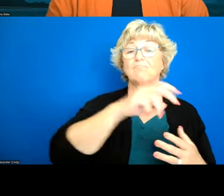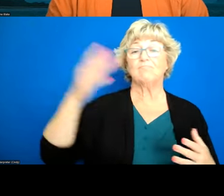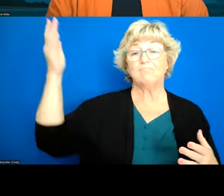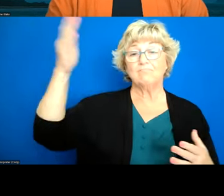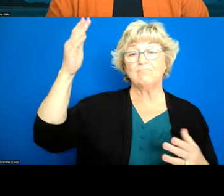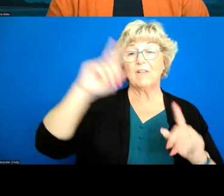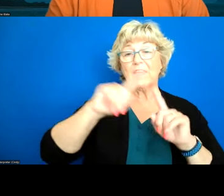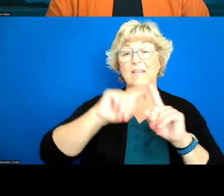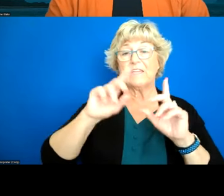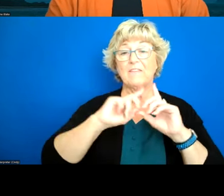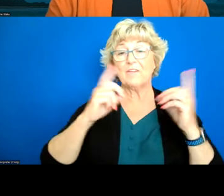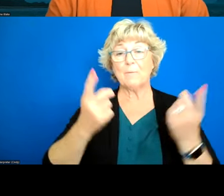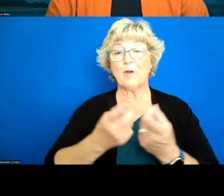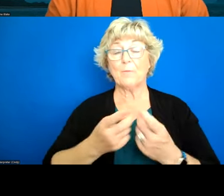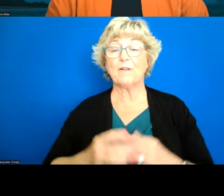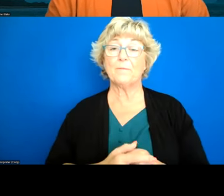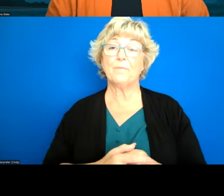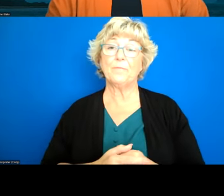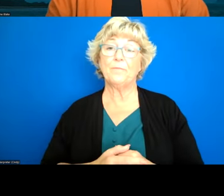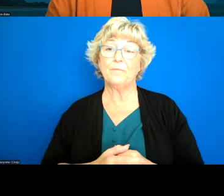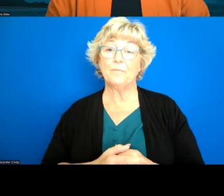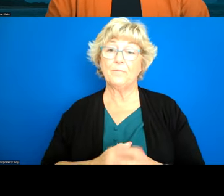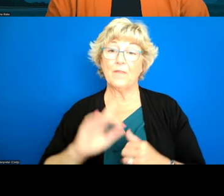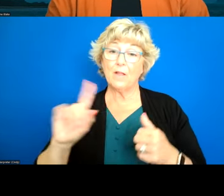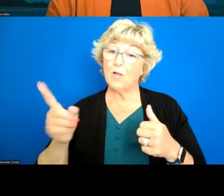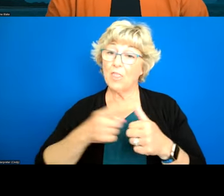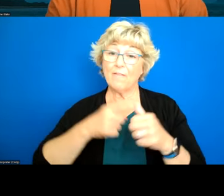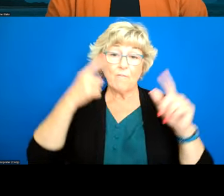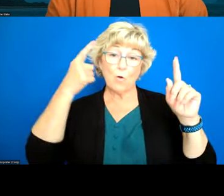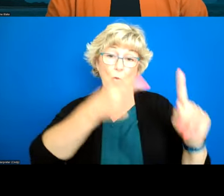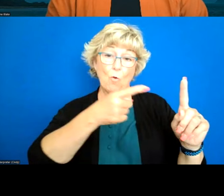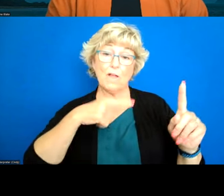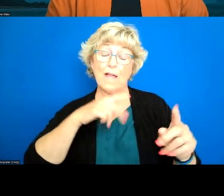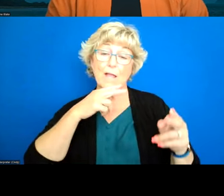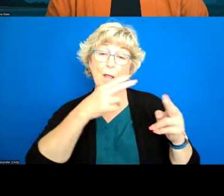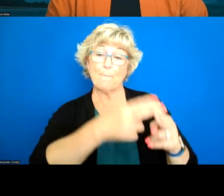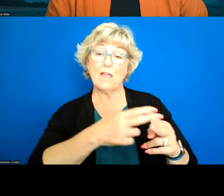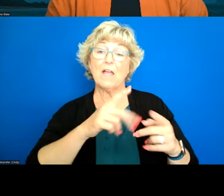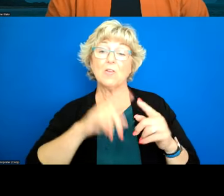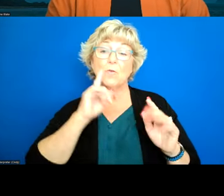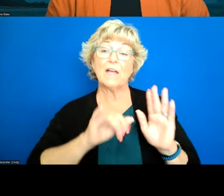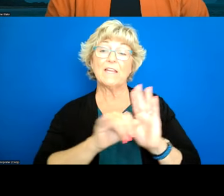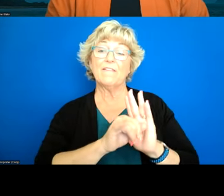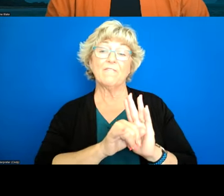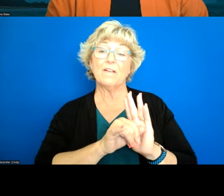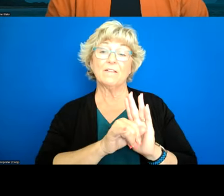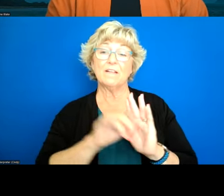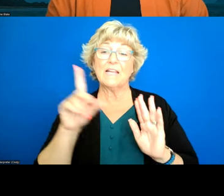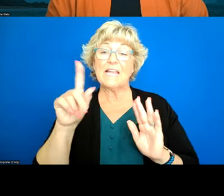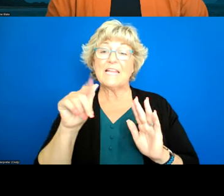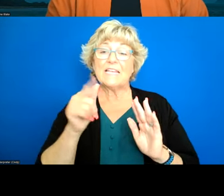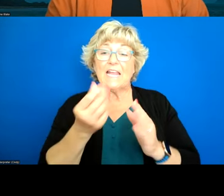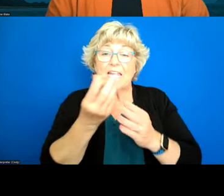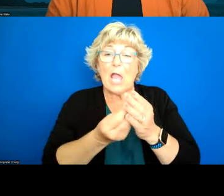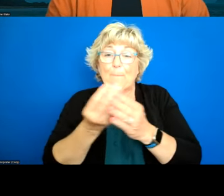different departments through our agency and the initial goal as i mentioned is really to identify the data gaps